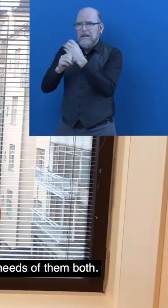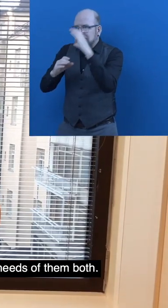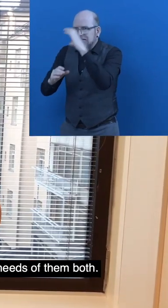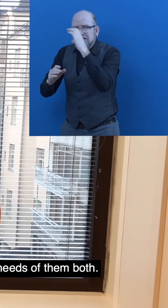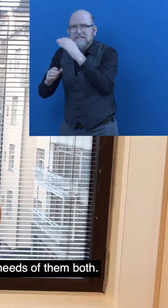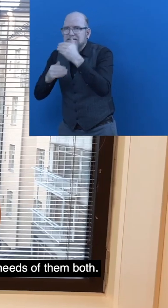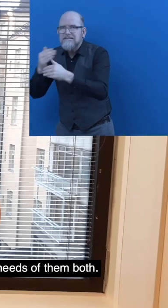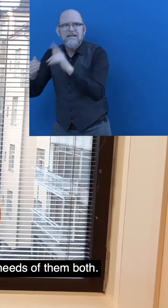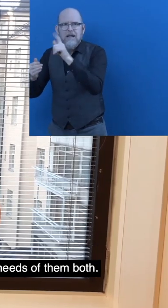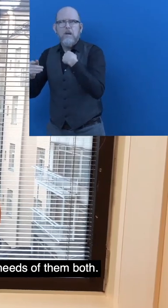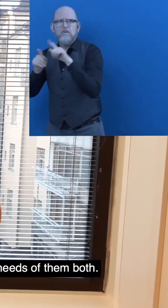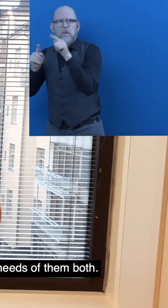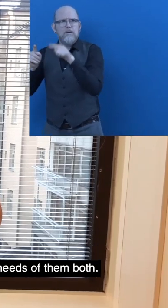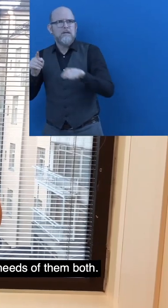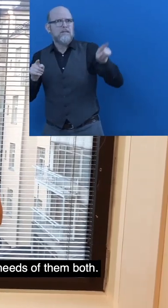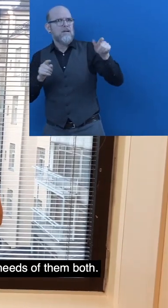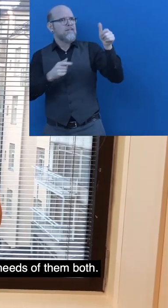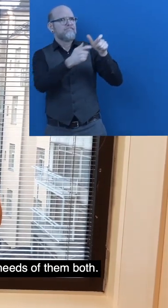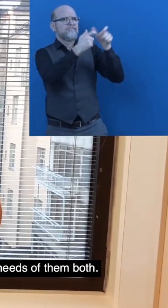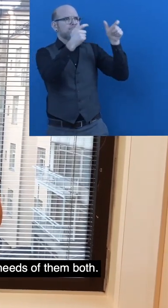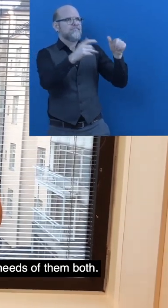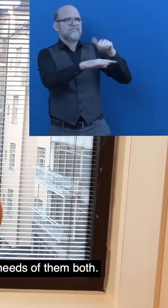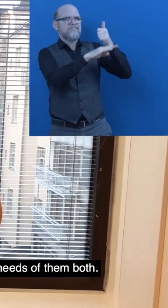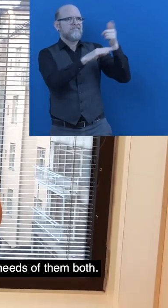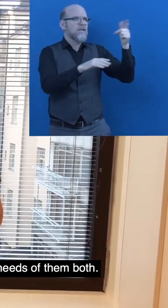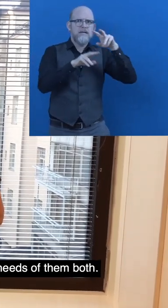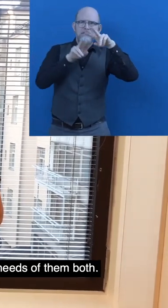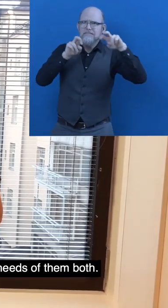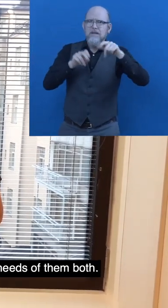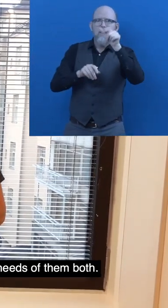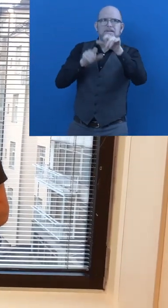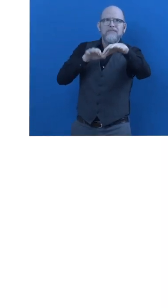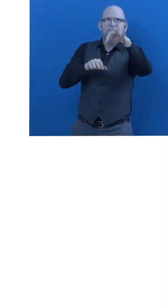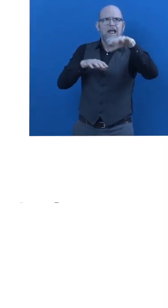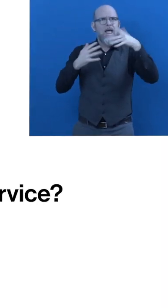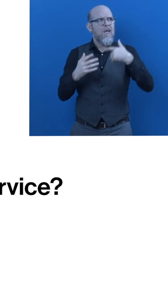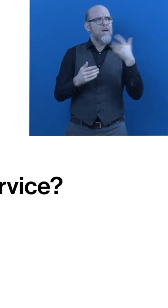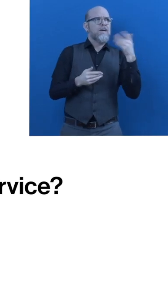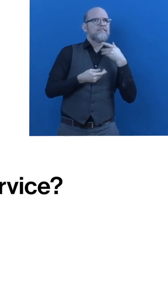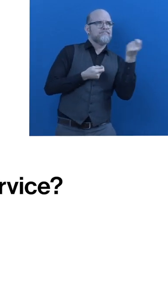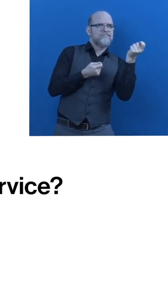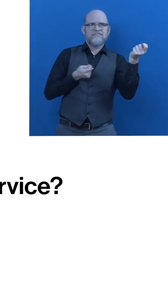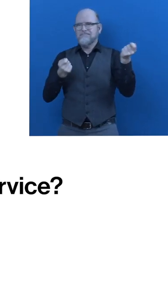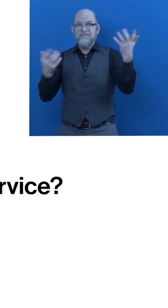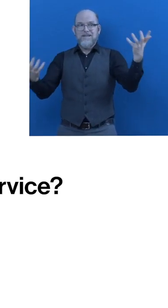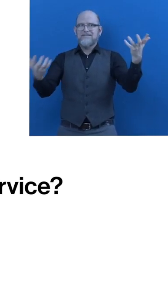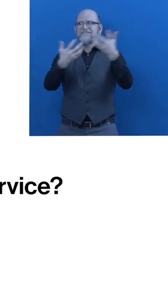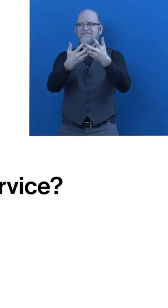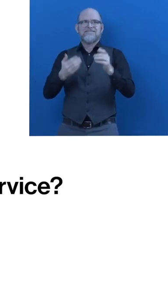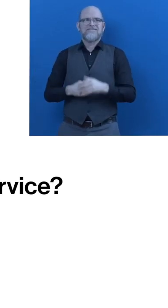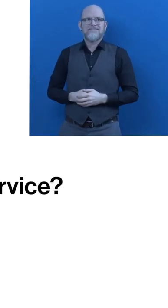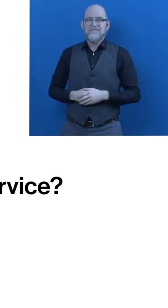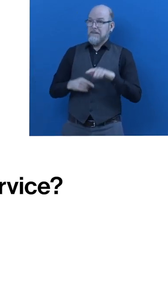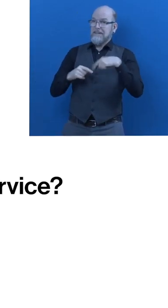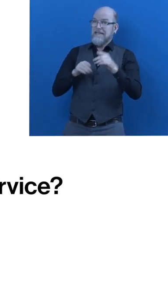see the employer as a customer and provide solutions to the needs of them both. What's next for Supported Employment